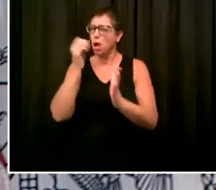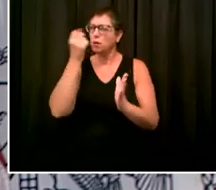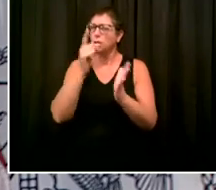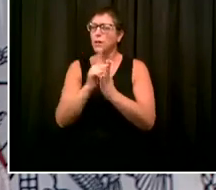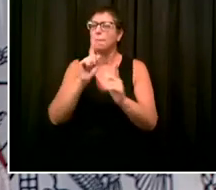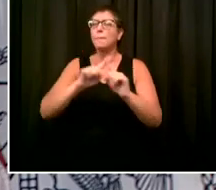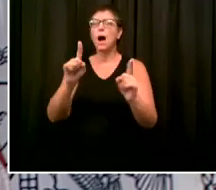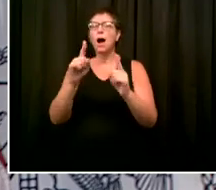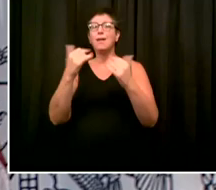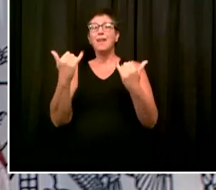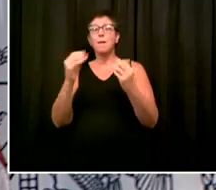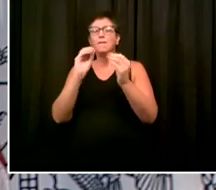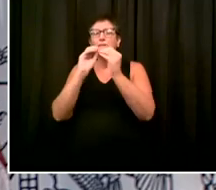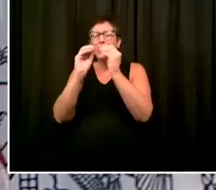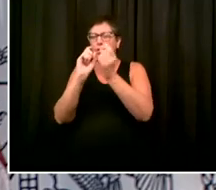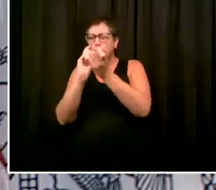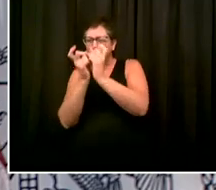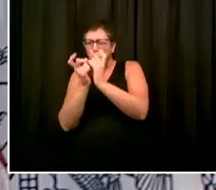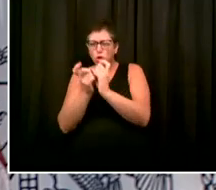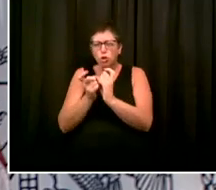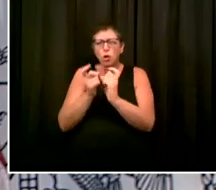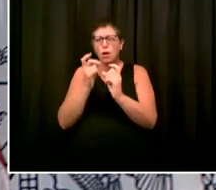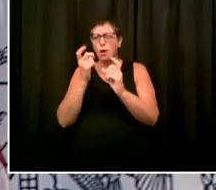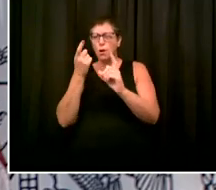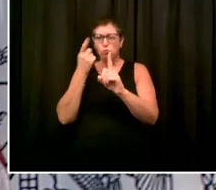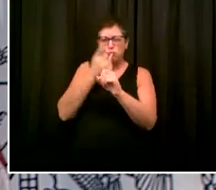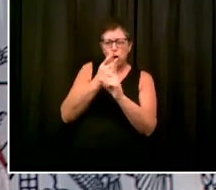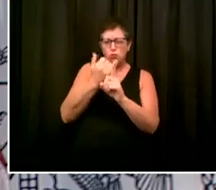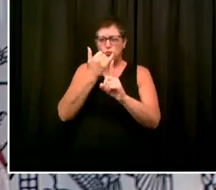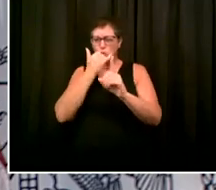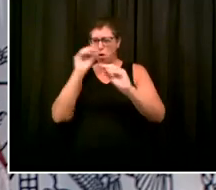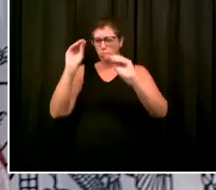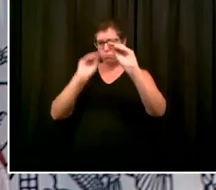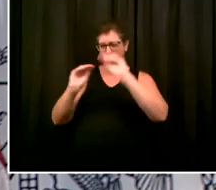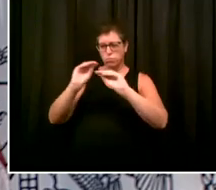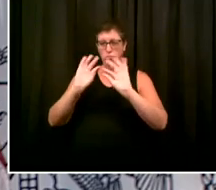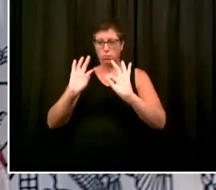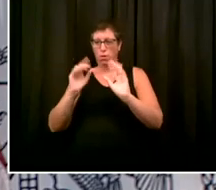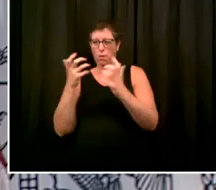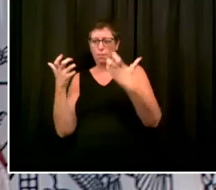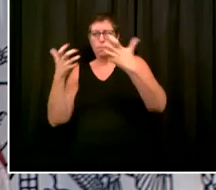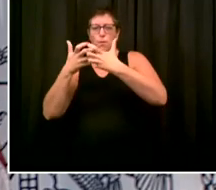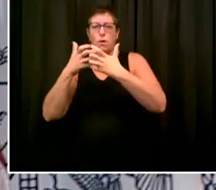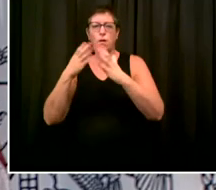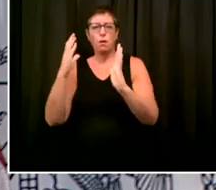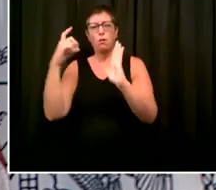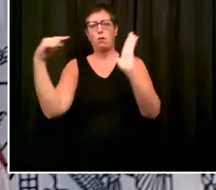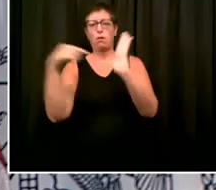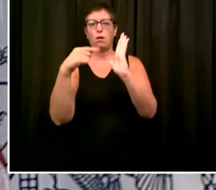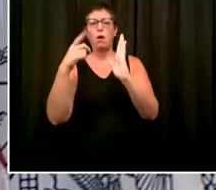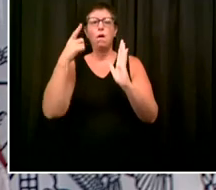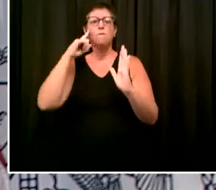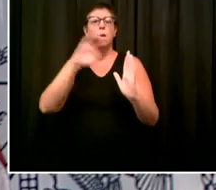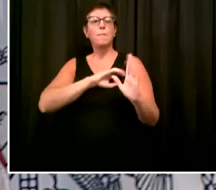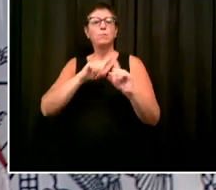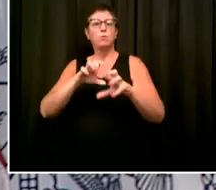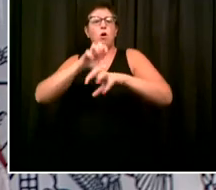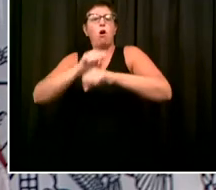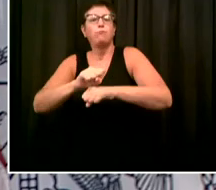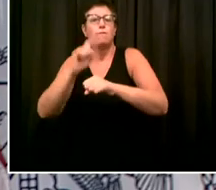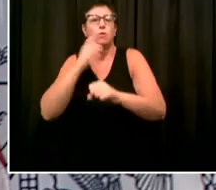Okay, if I could also follow up on another NYPD-related question. My colleague Courtney Gross reported some